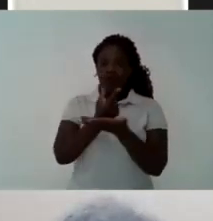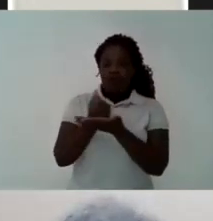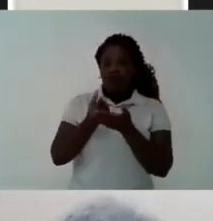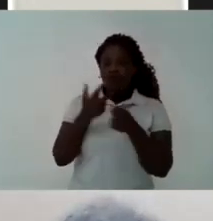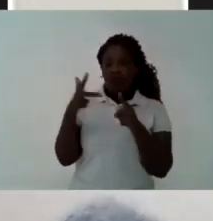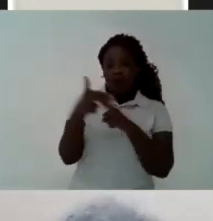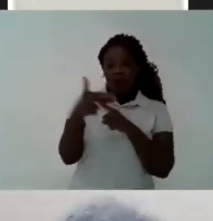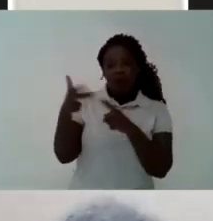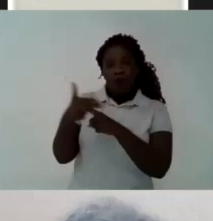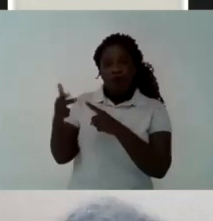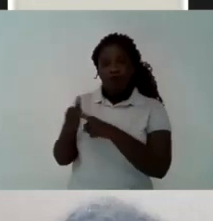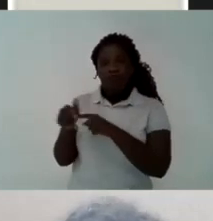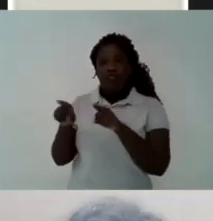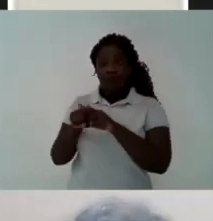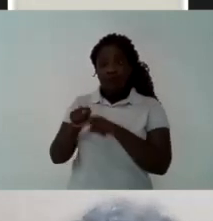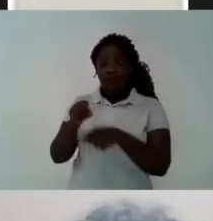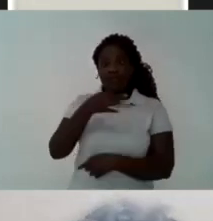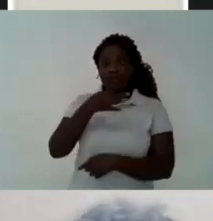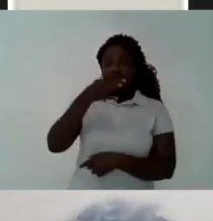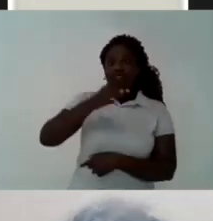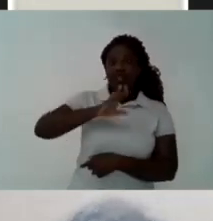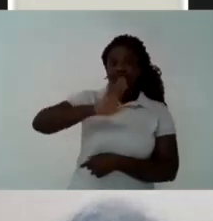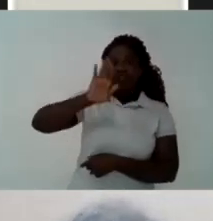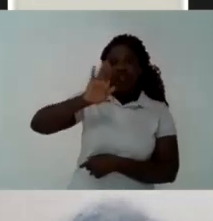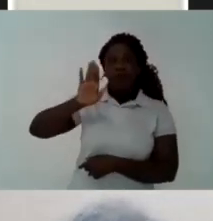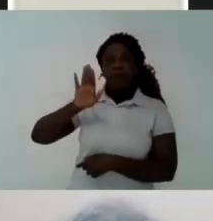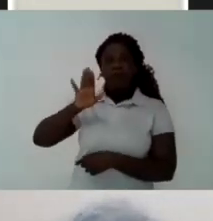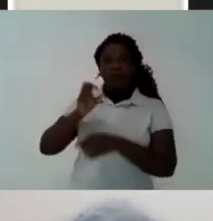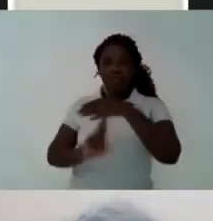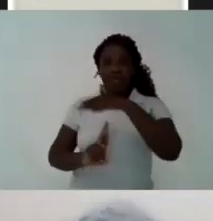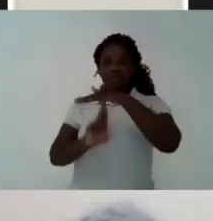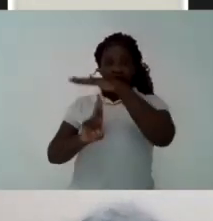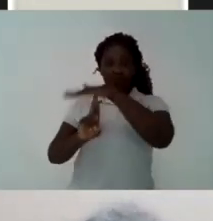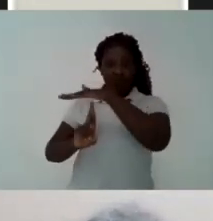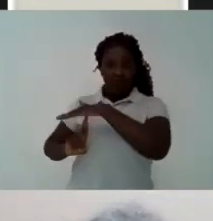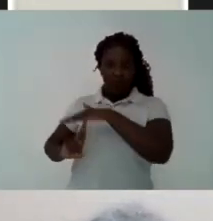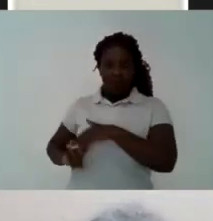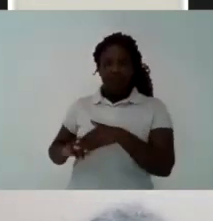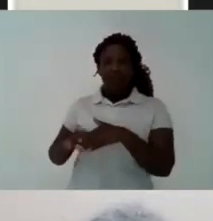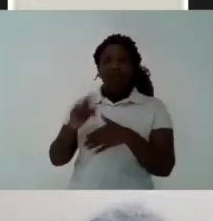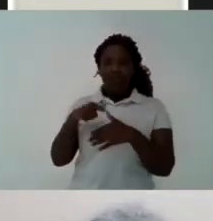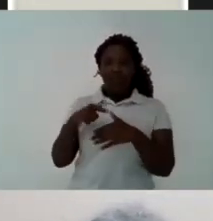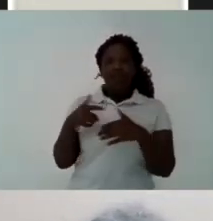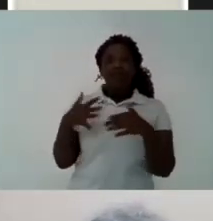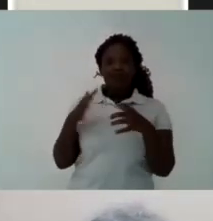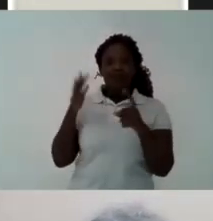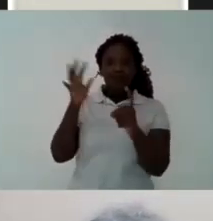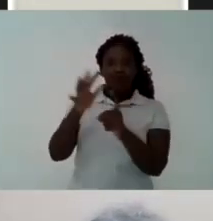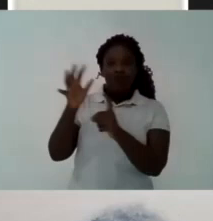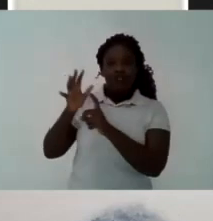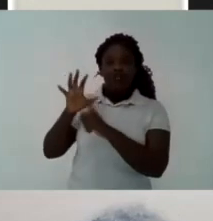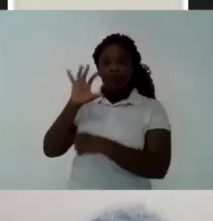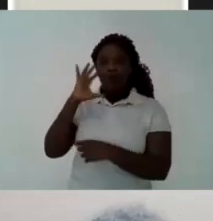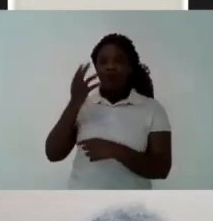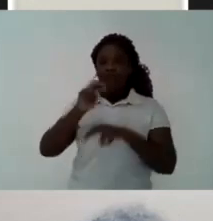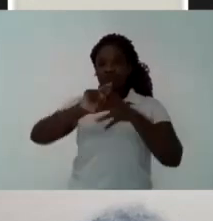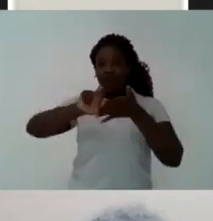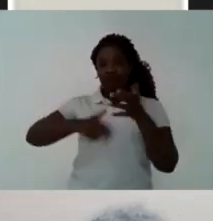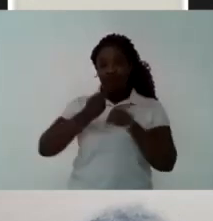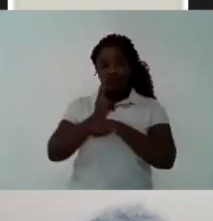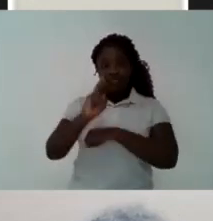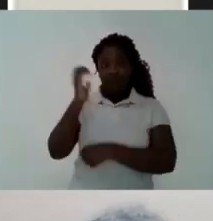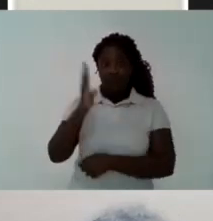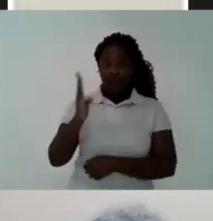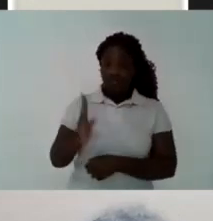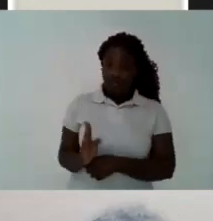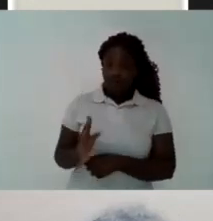destruction of education in the country The university and the federal institutes have been suffering Great